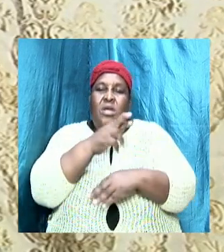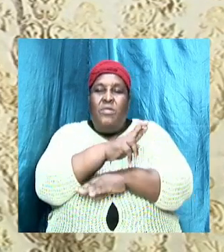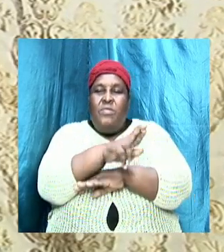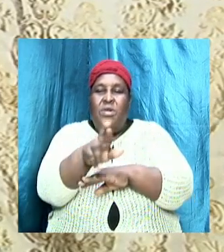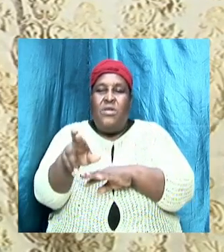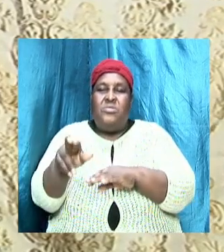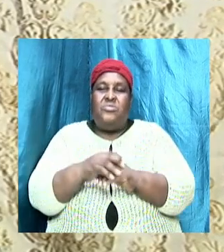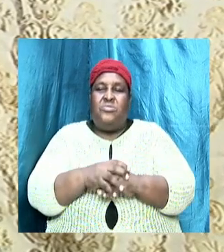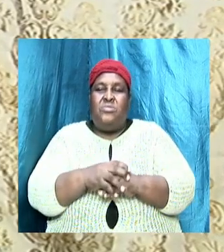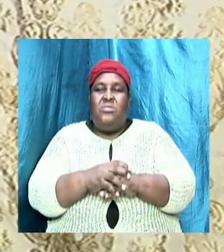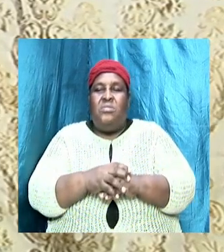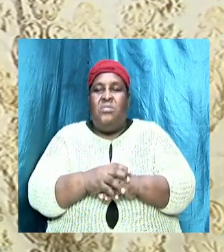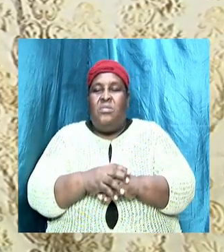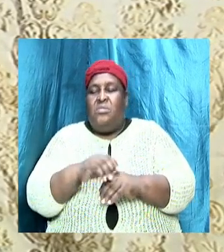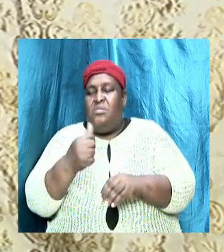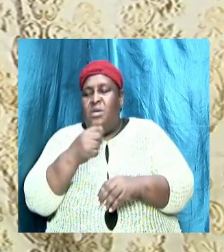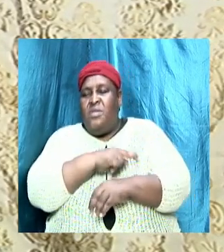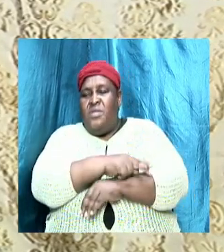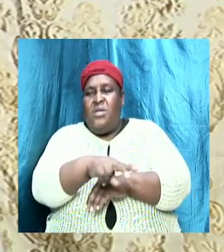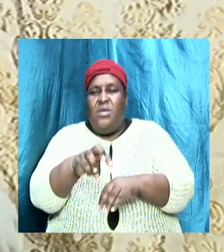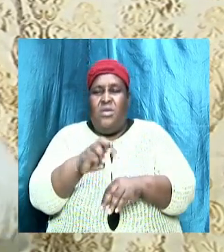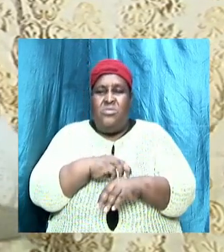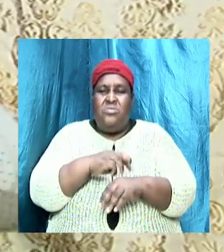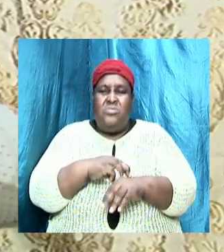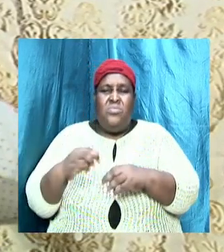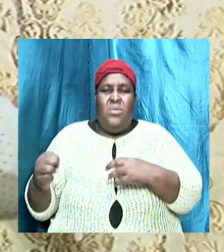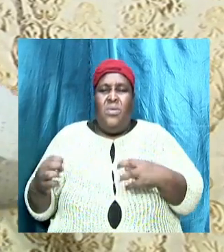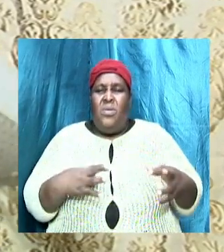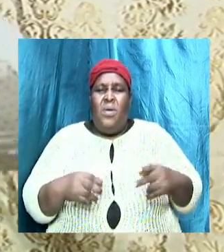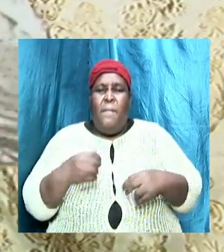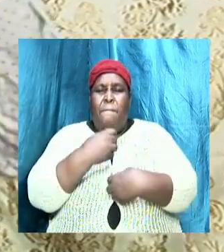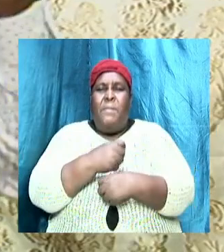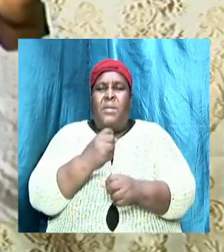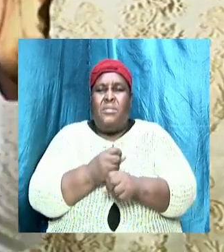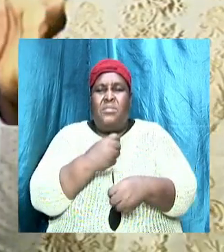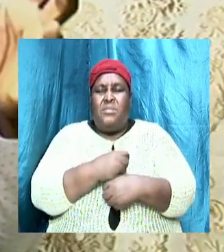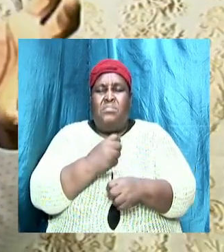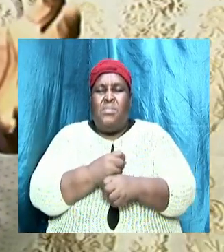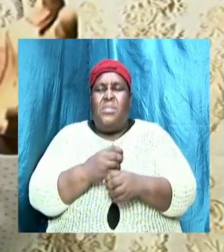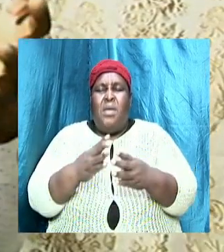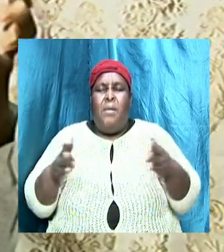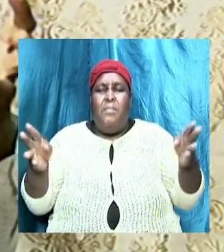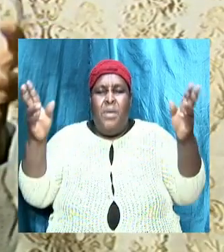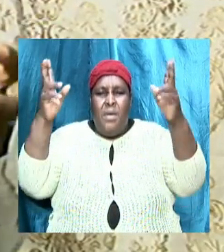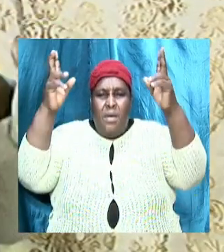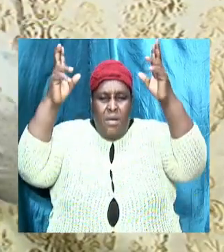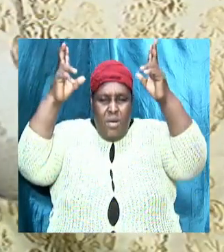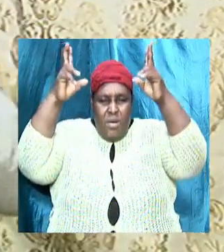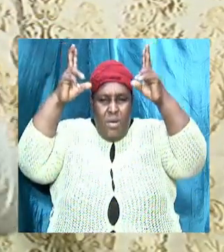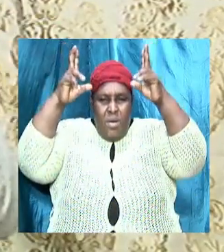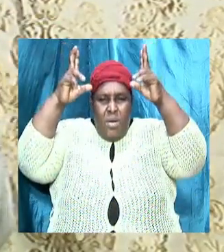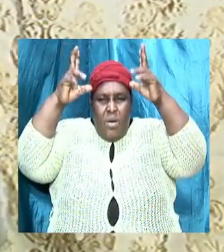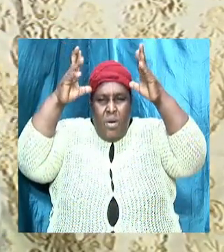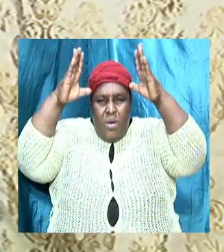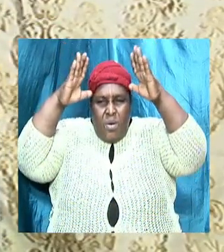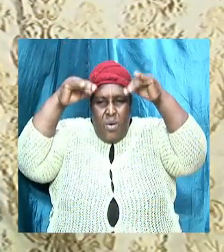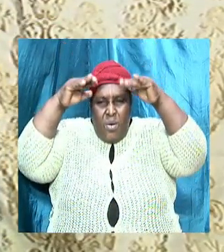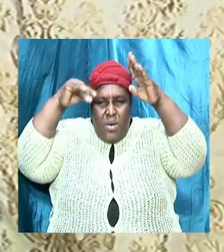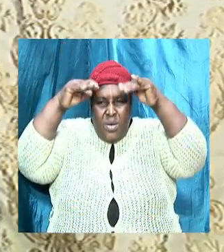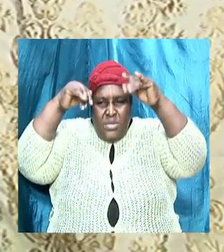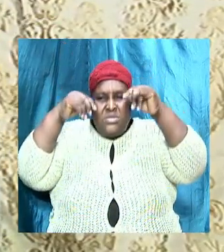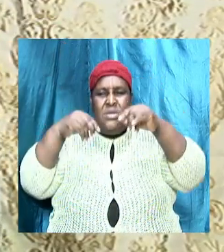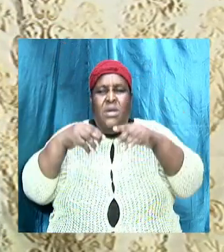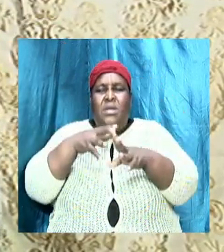and the other nation that they were in war they make this big horse and the warriors went inside of the horse